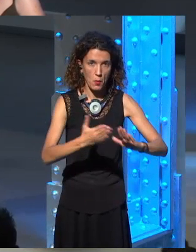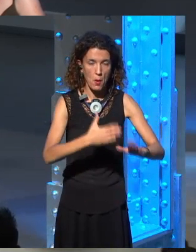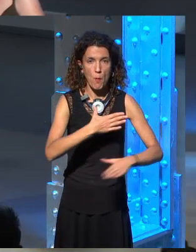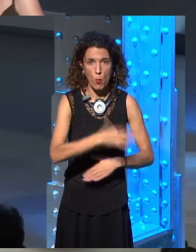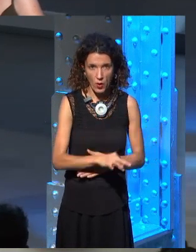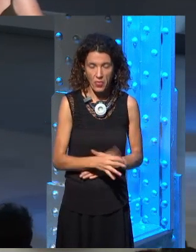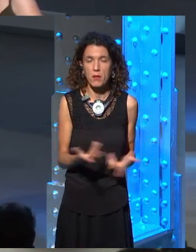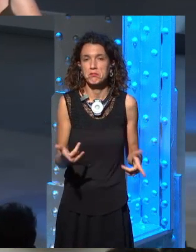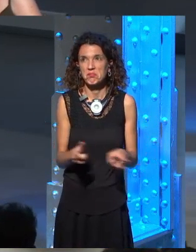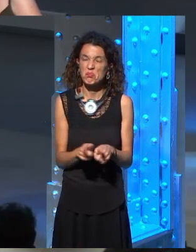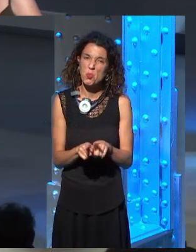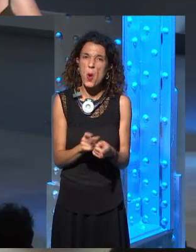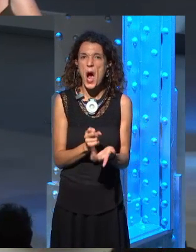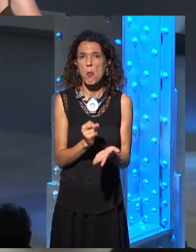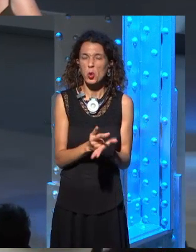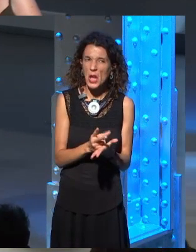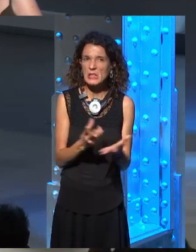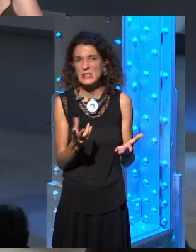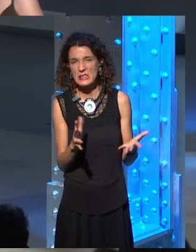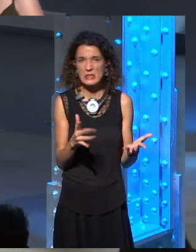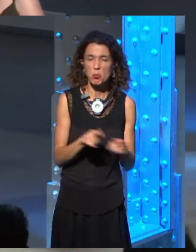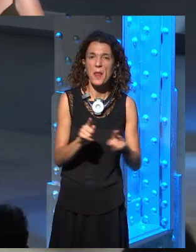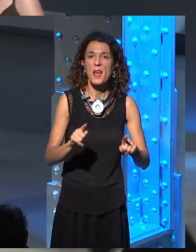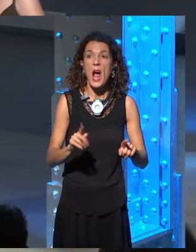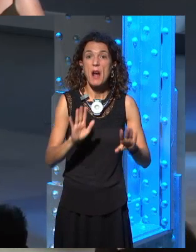on her being alive at the end of the series, for example.